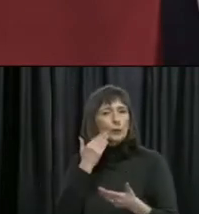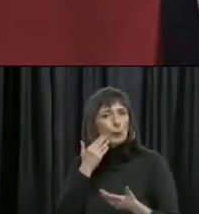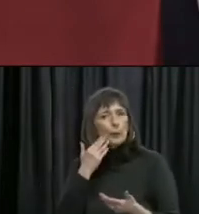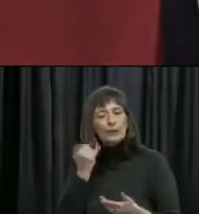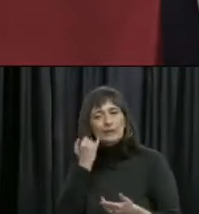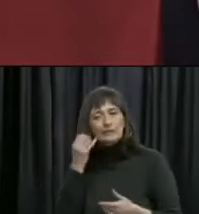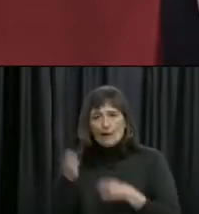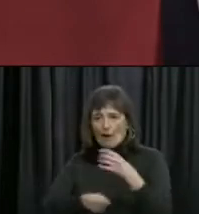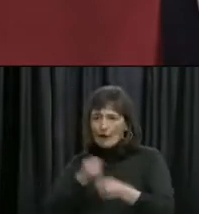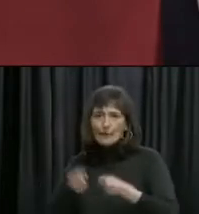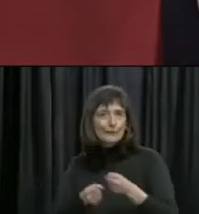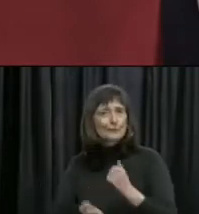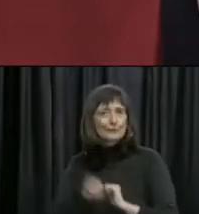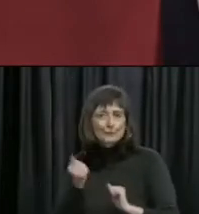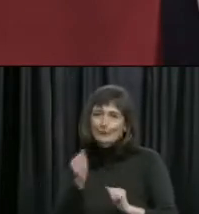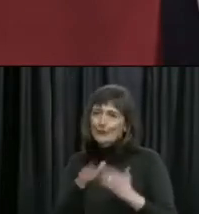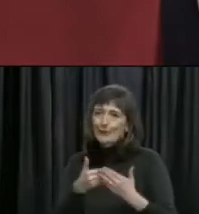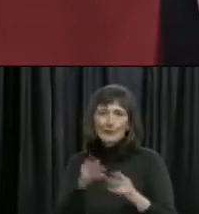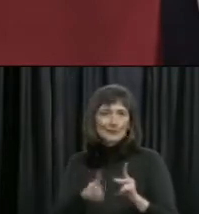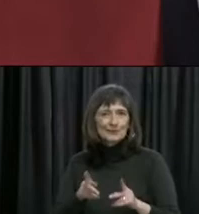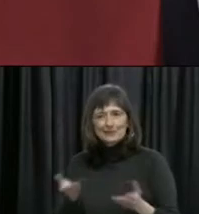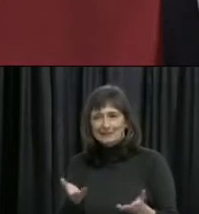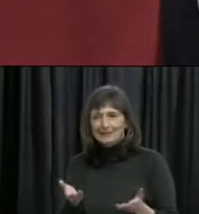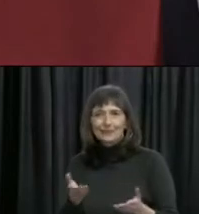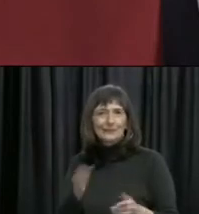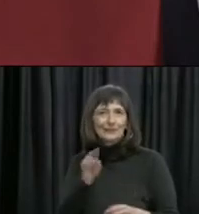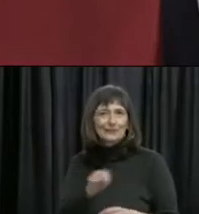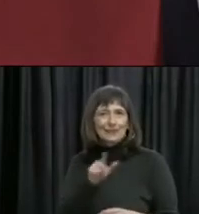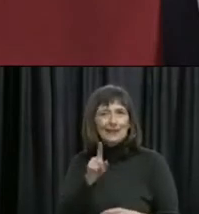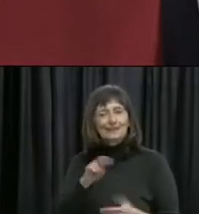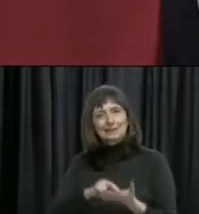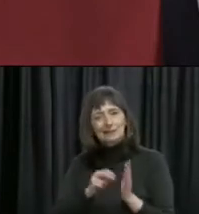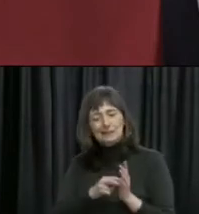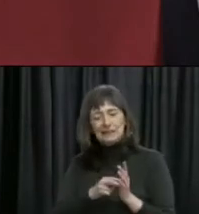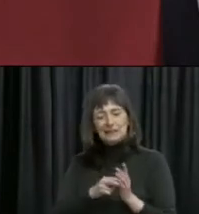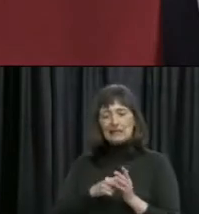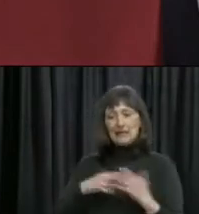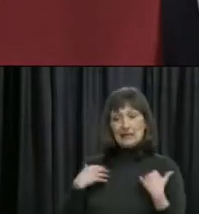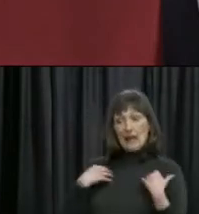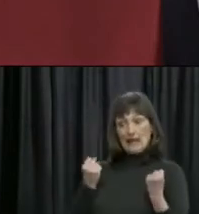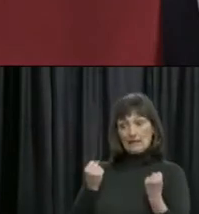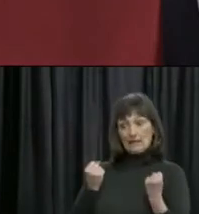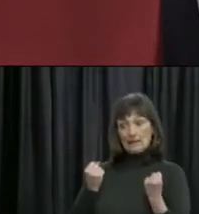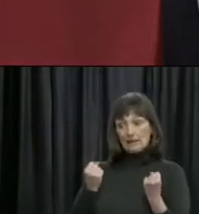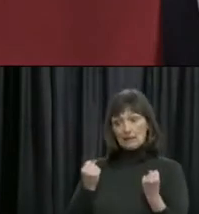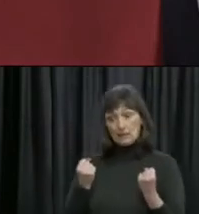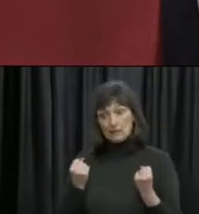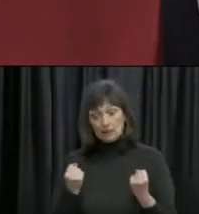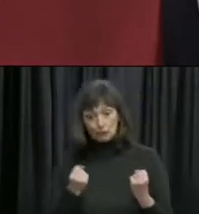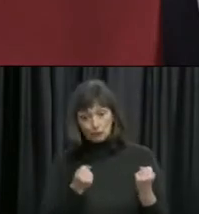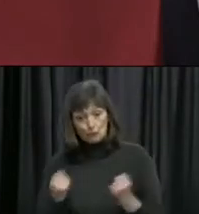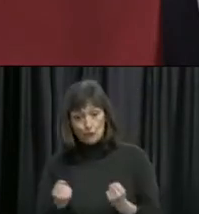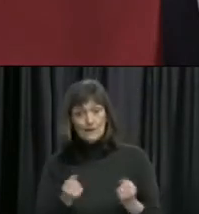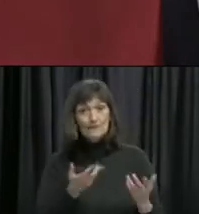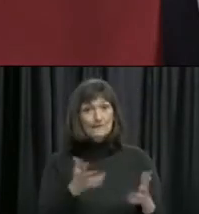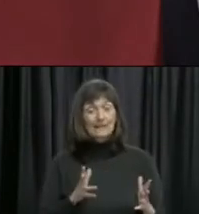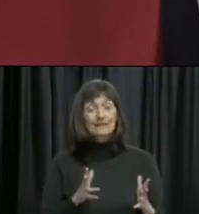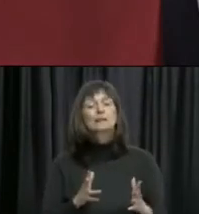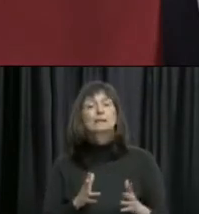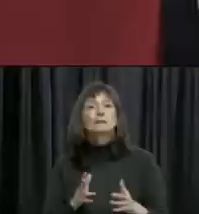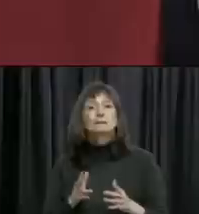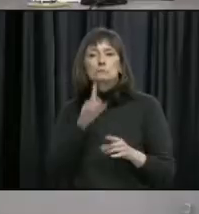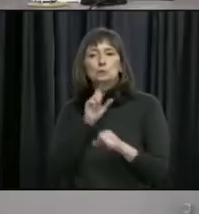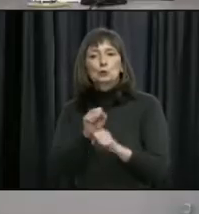for people in our province, and we want to make sure as we get through the health situation that we come through this very strong, and we will be there to support our